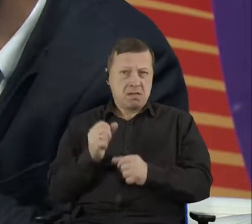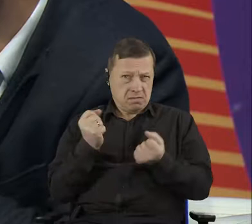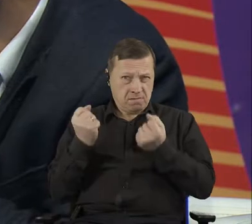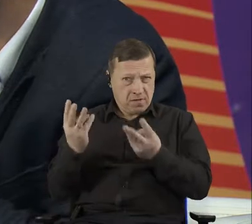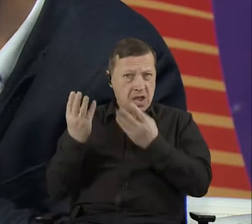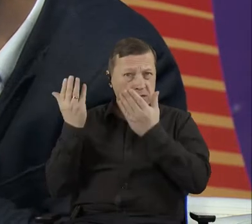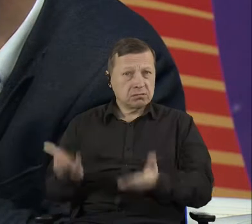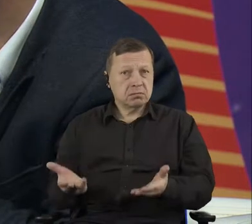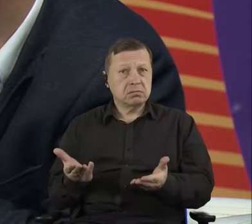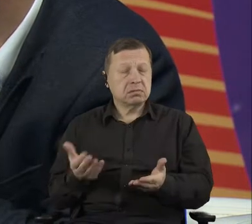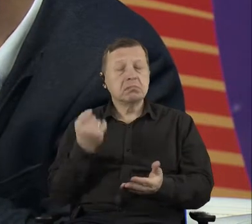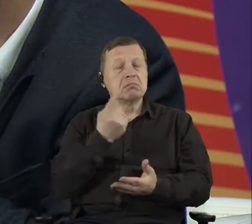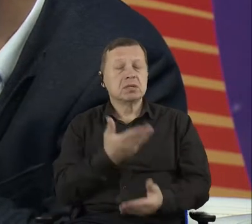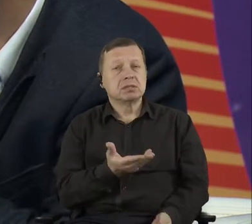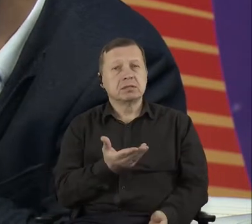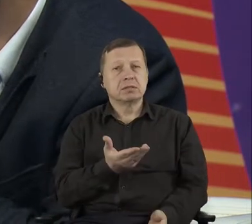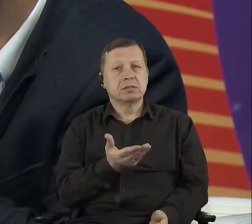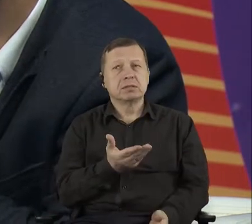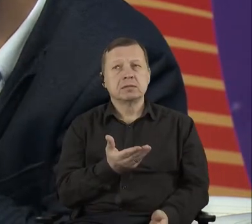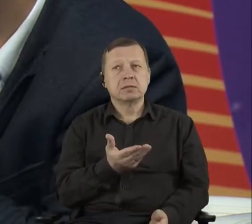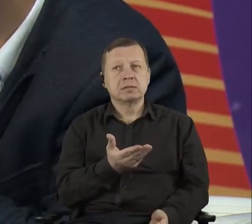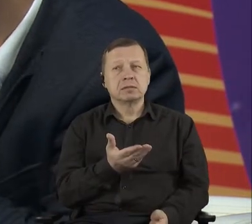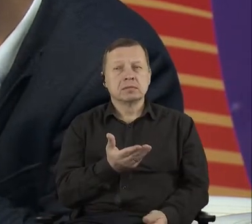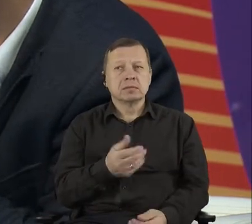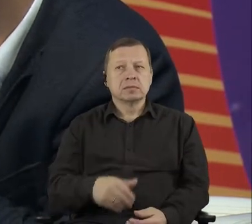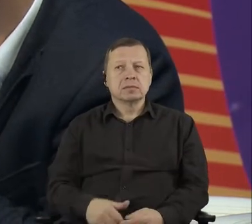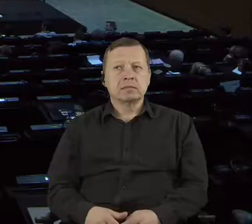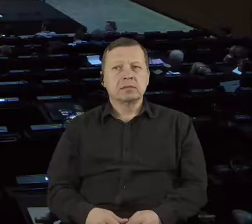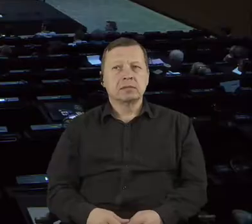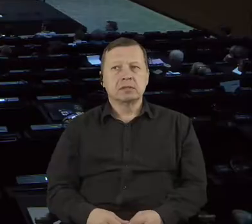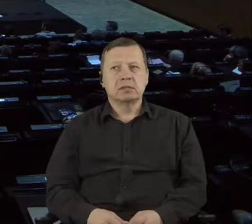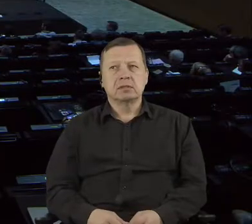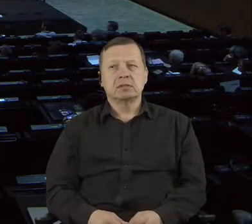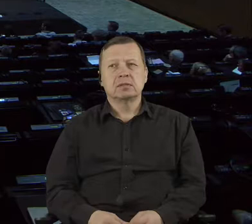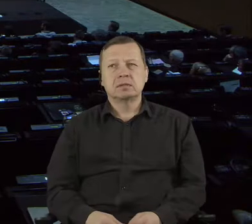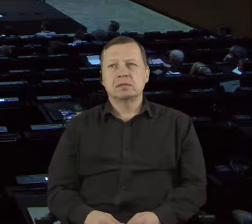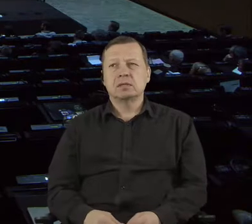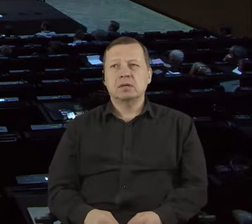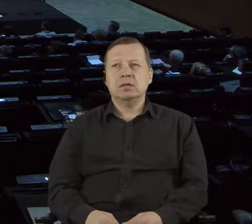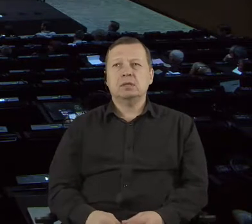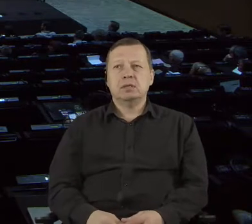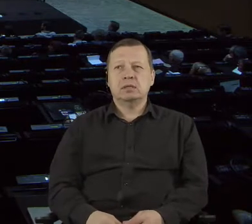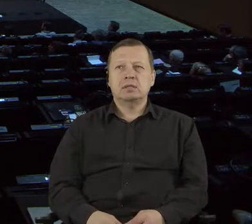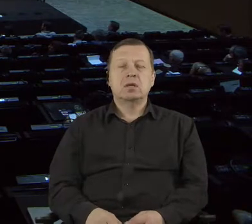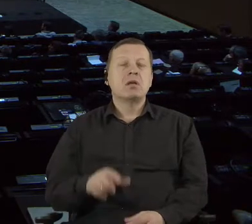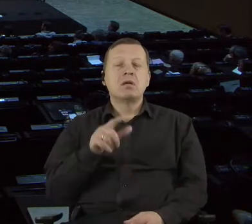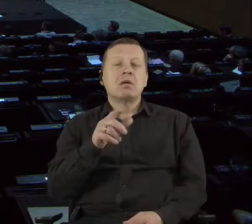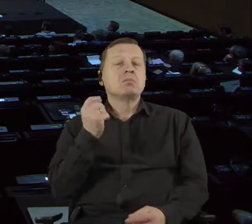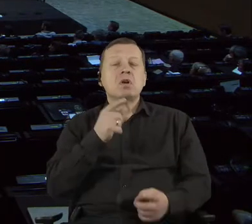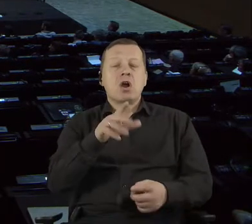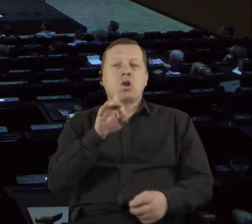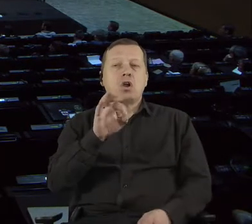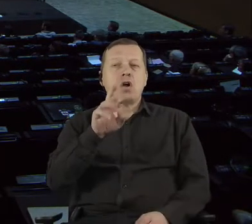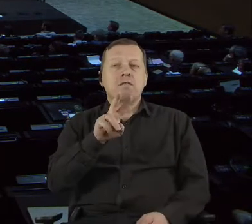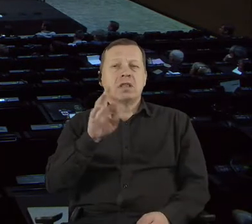in the area where administration, GovTech tools meets the public life. Okay. Okay.